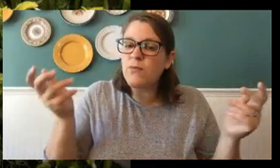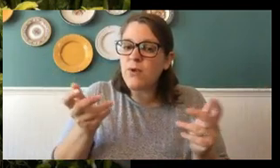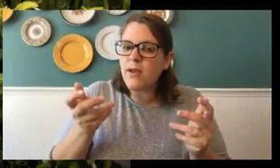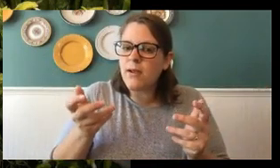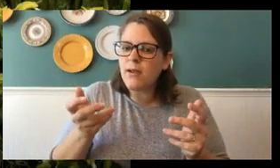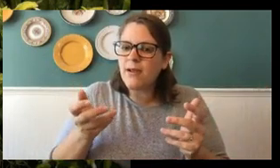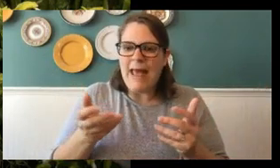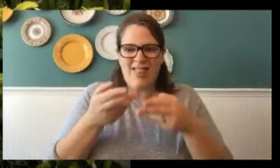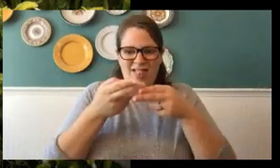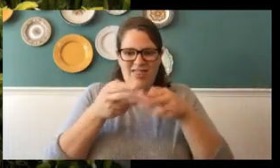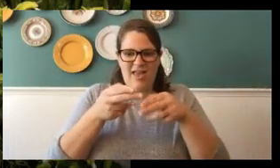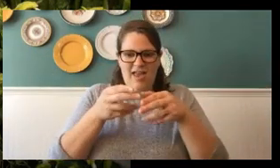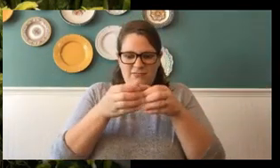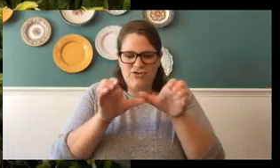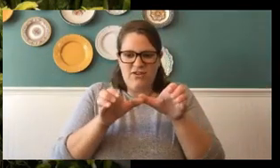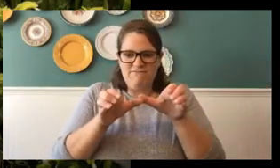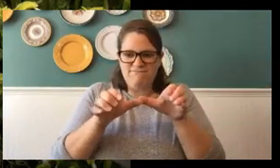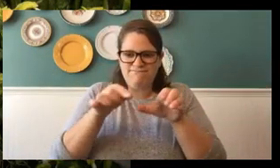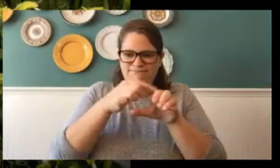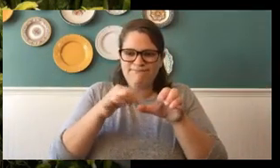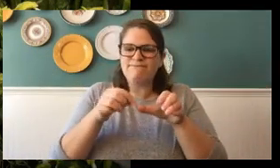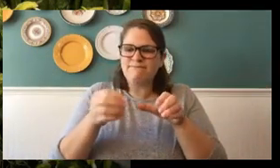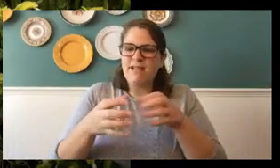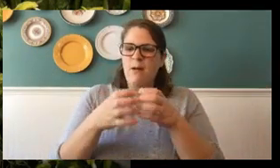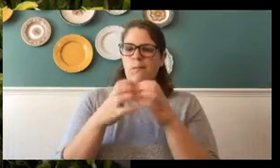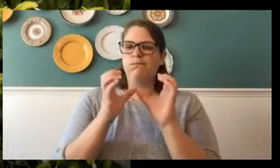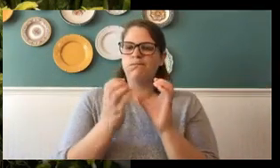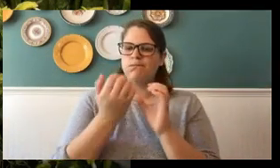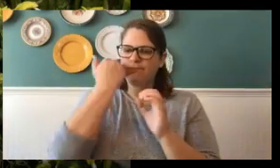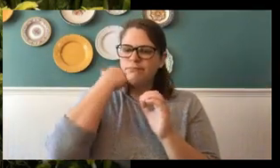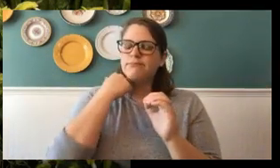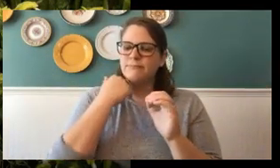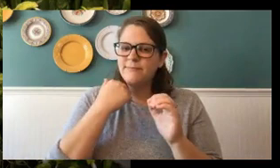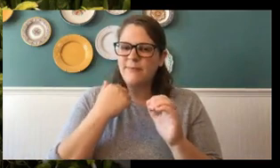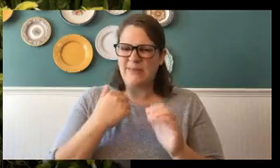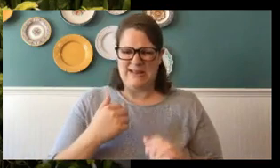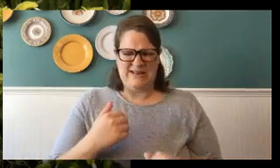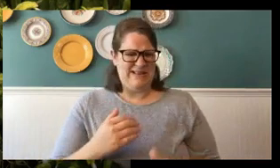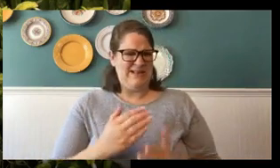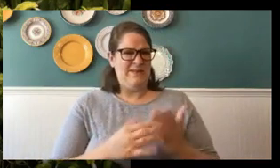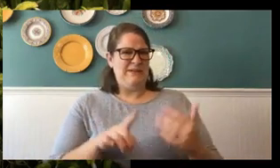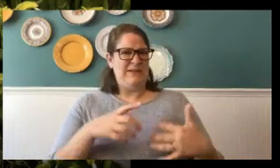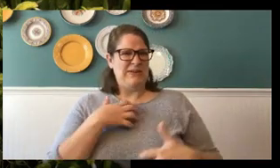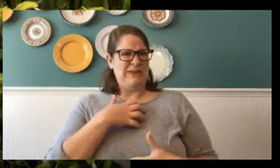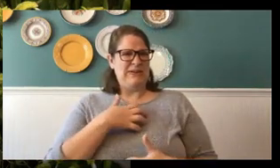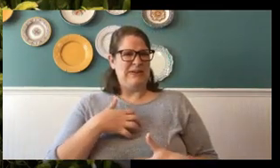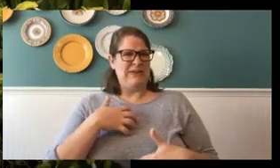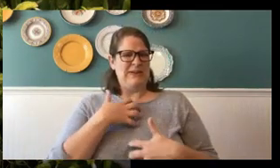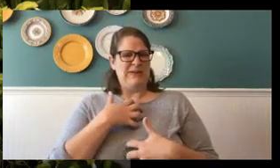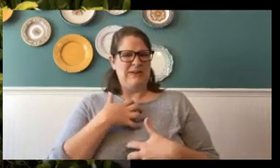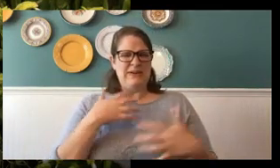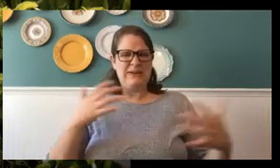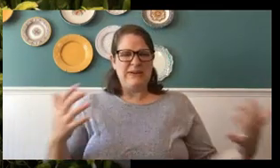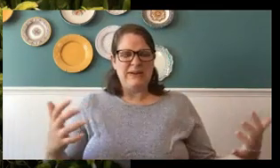eggshell. Now, I know everybody's going, ew, that's disgusting.